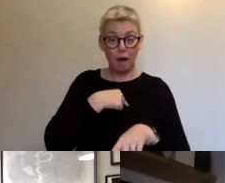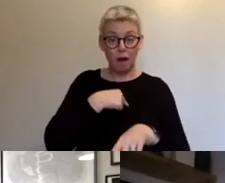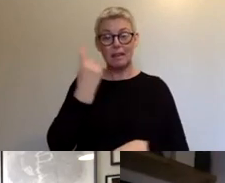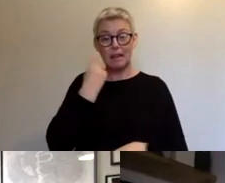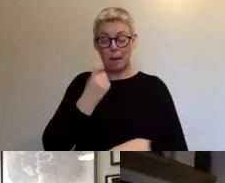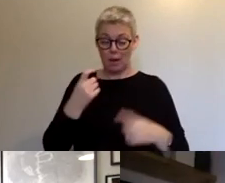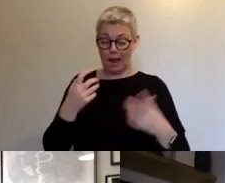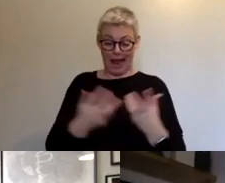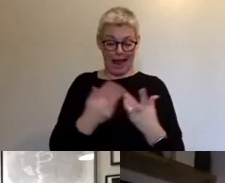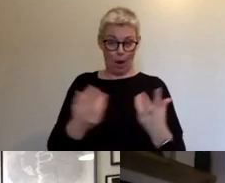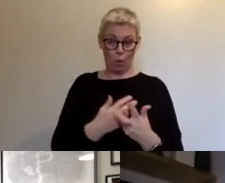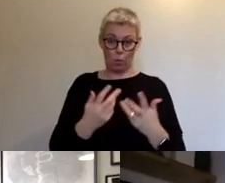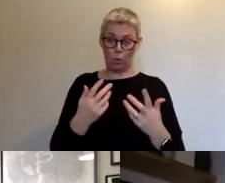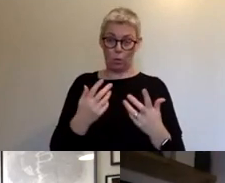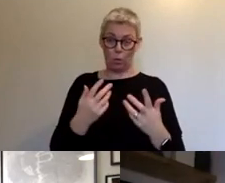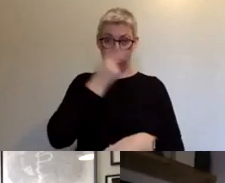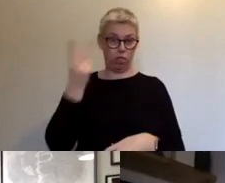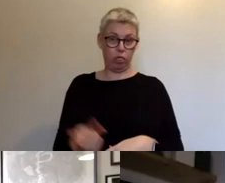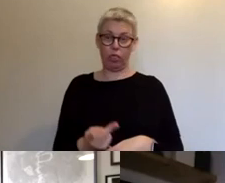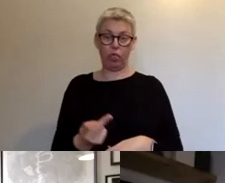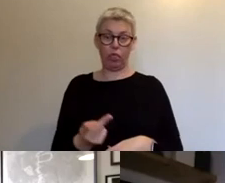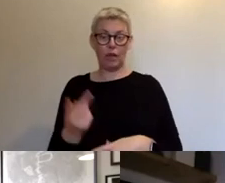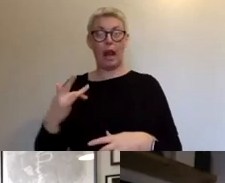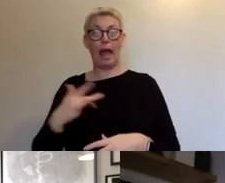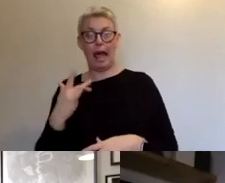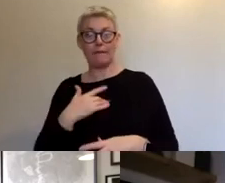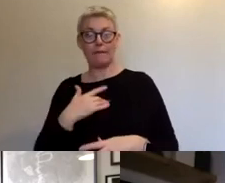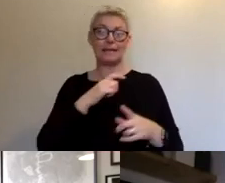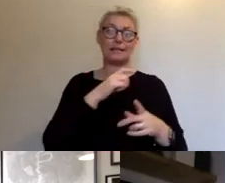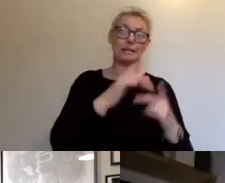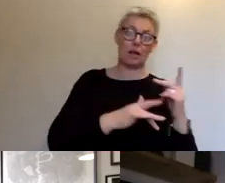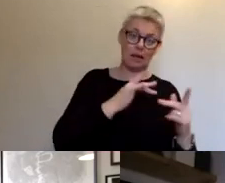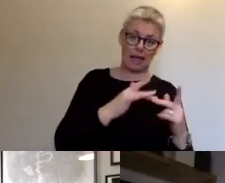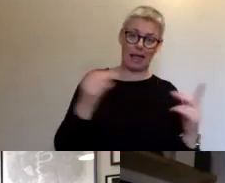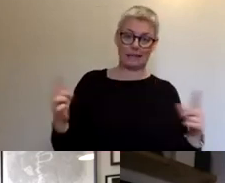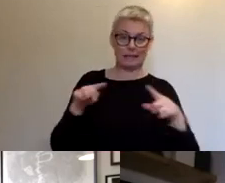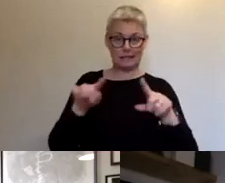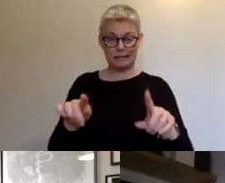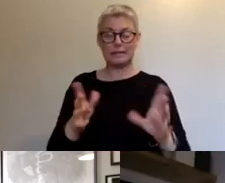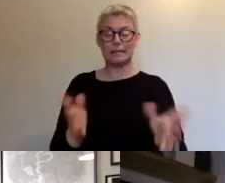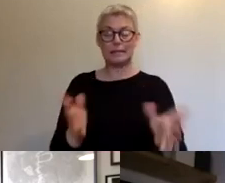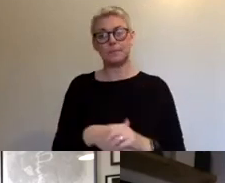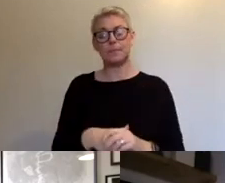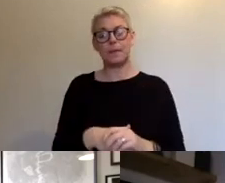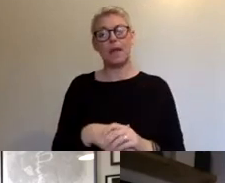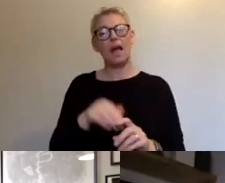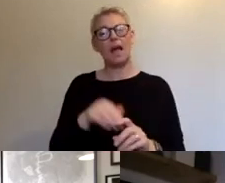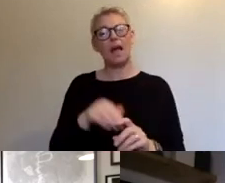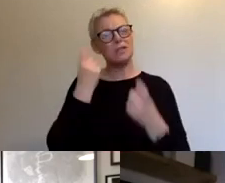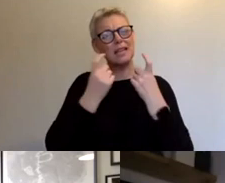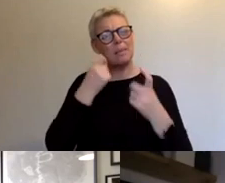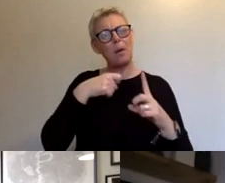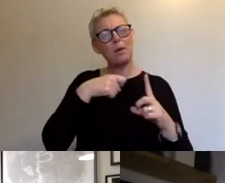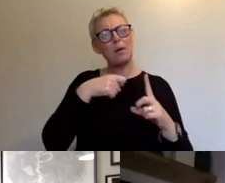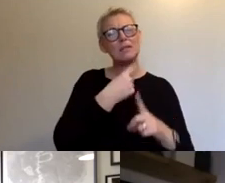Um, another thing, I mean, just reflecting on something that, uh, Catherine was saying, uh, there is